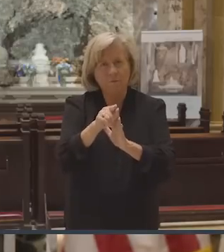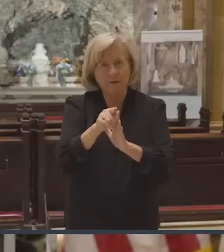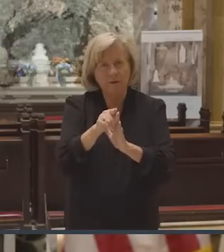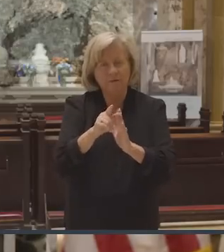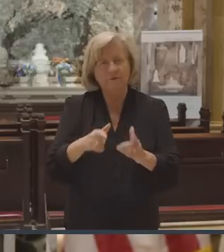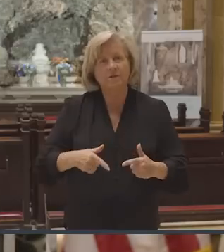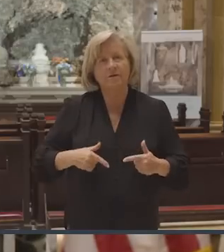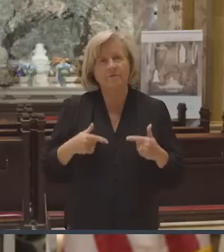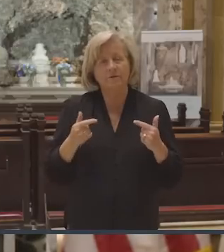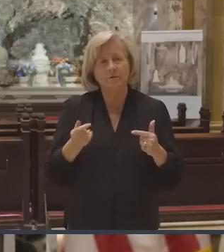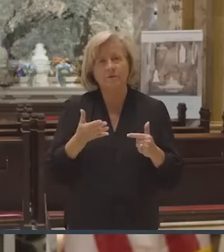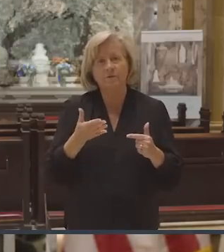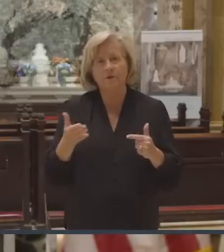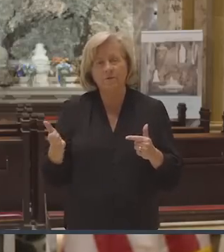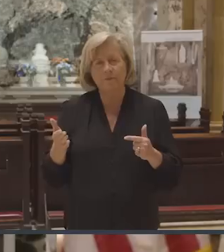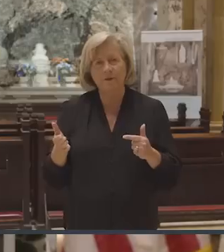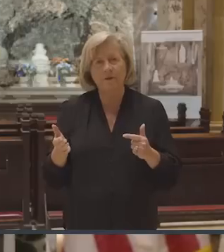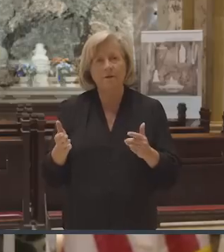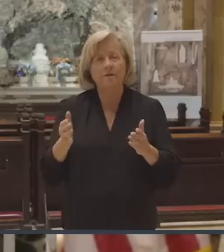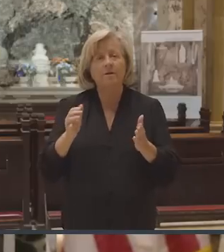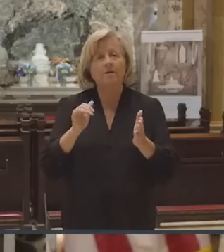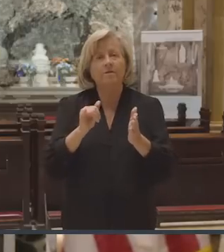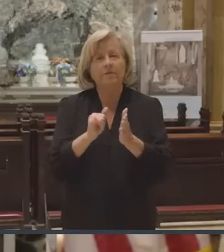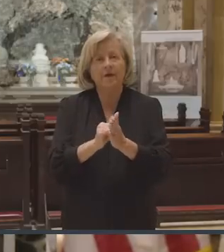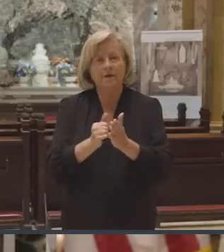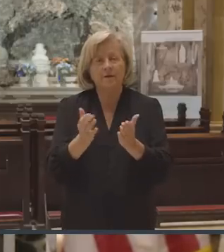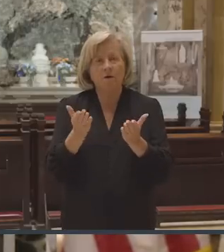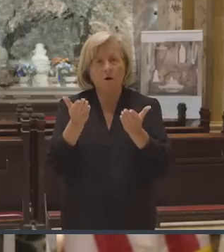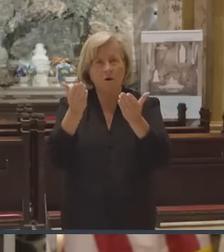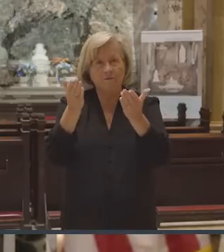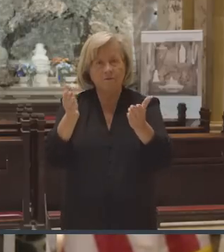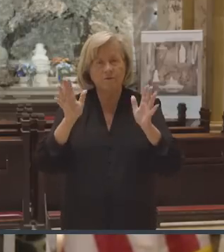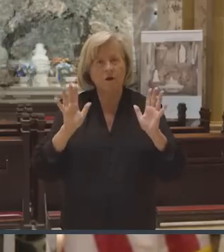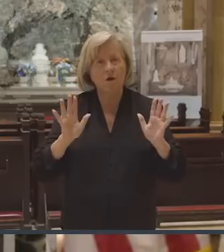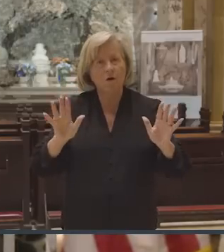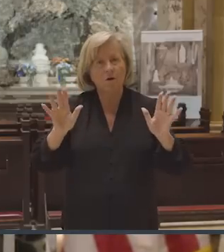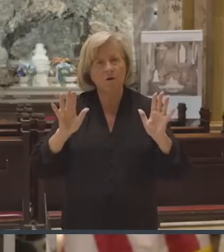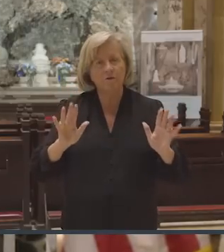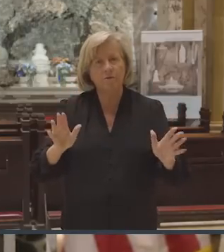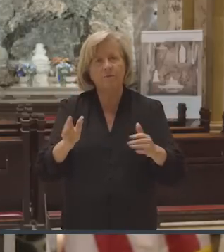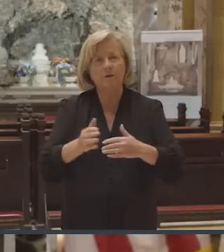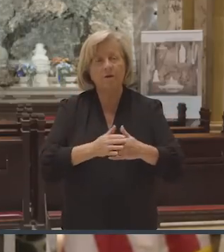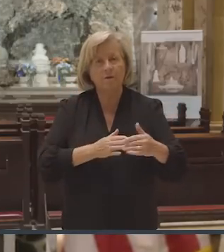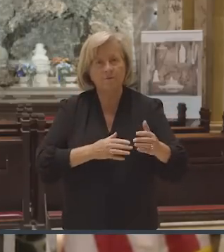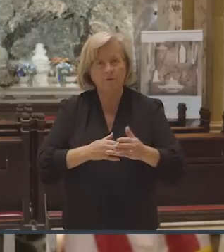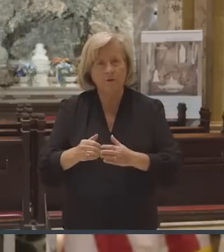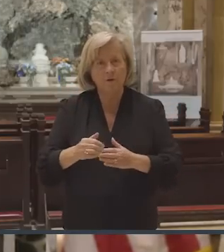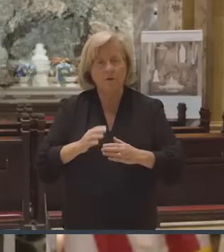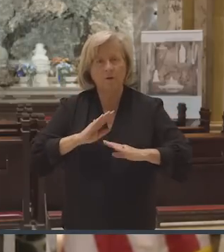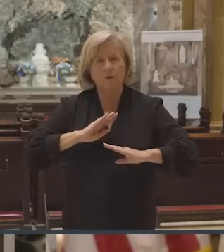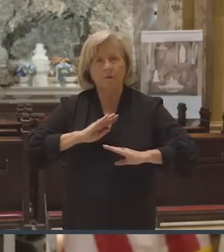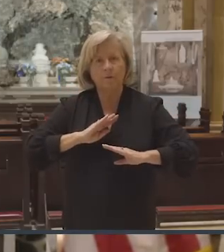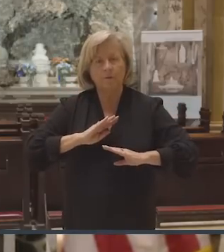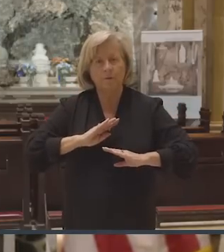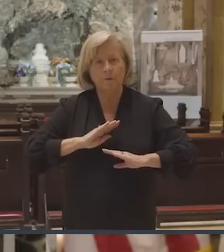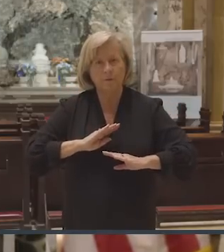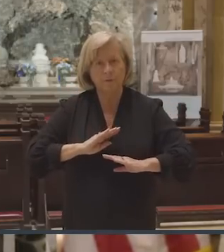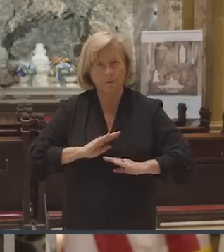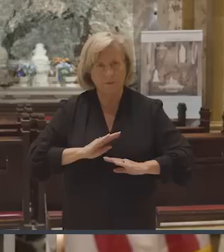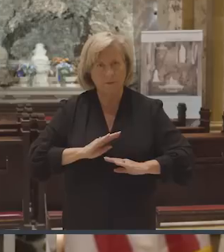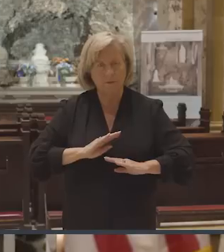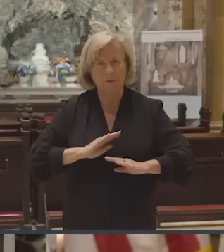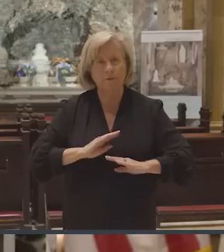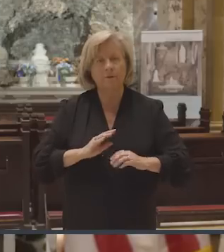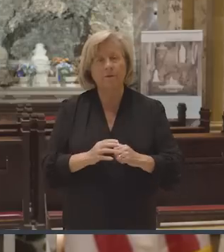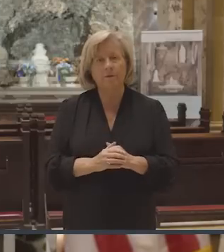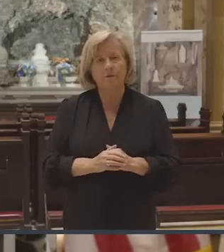It is something that should give us all great comfort and great consolation. A father of the church, Cyril